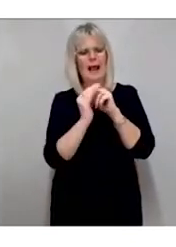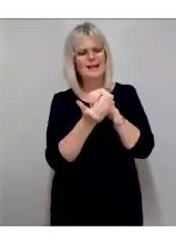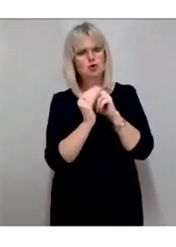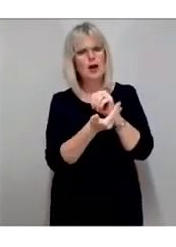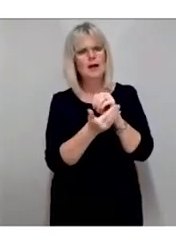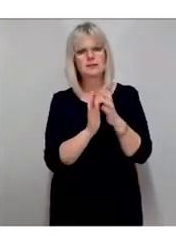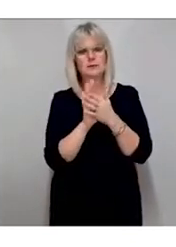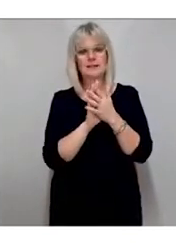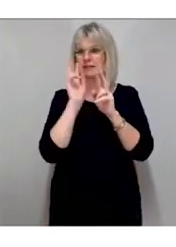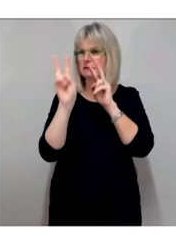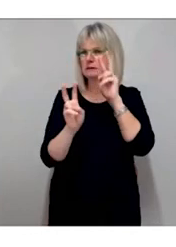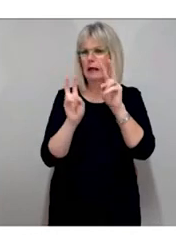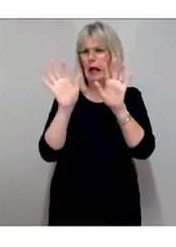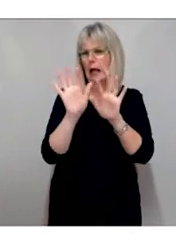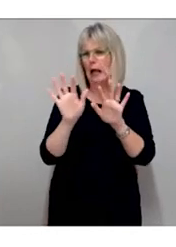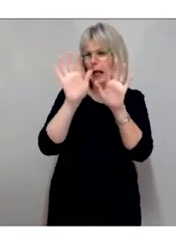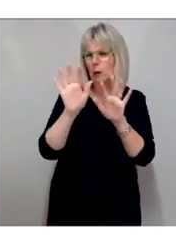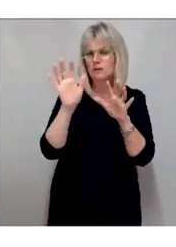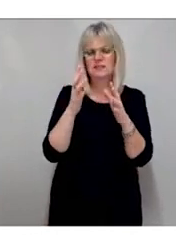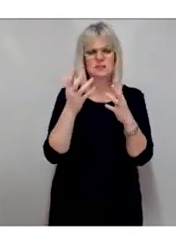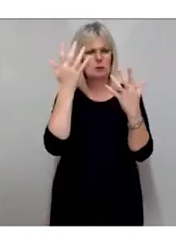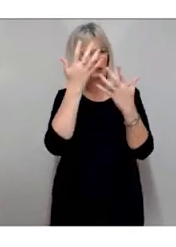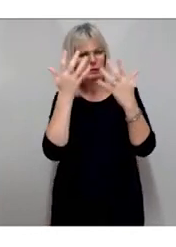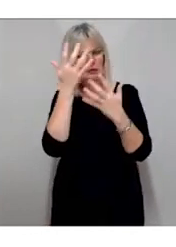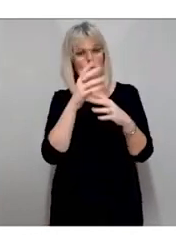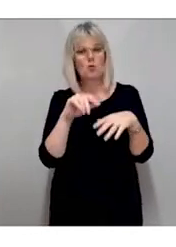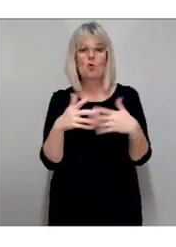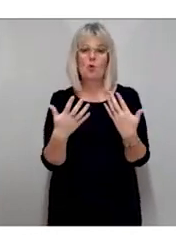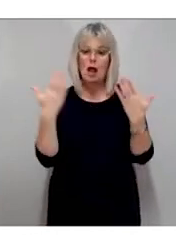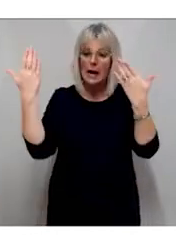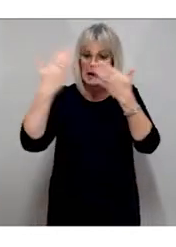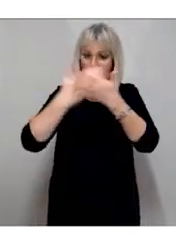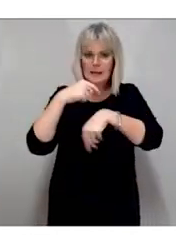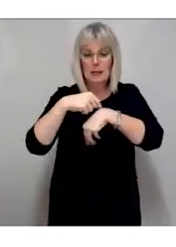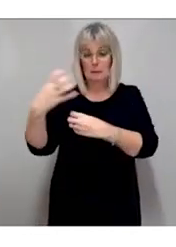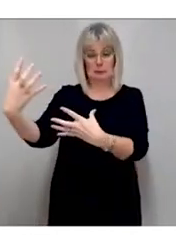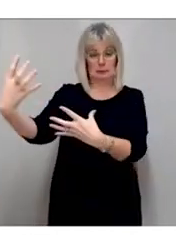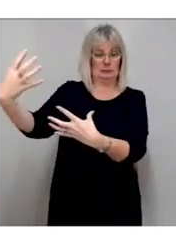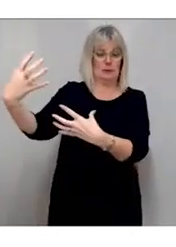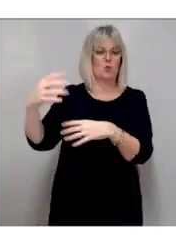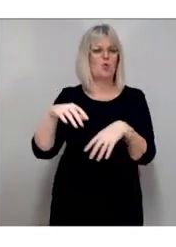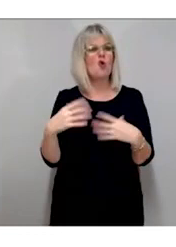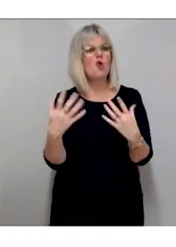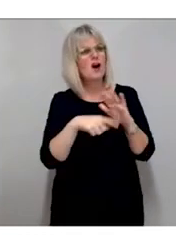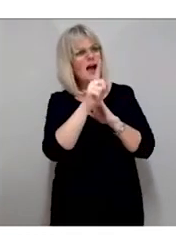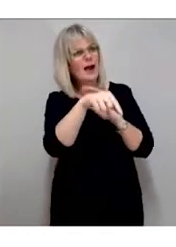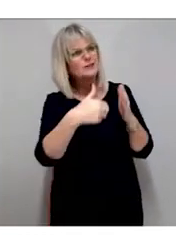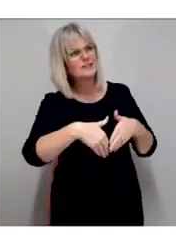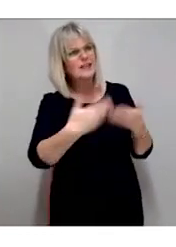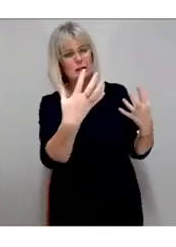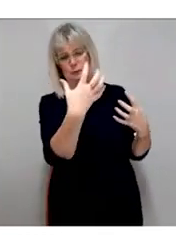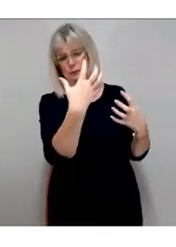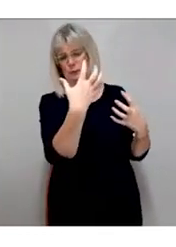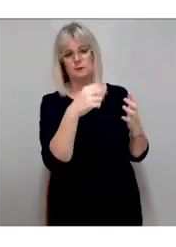misty, and some people report dazzle at night or in bright sunshine. Age-related macular degeneration